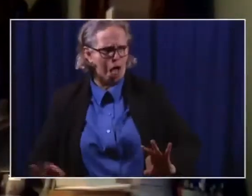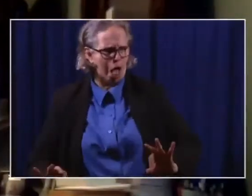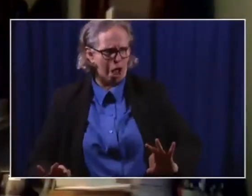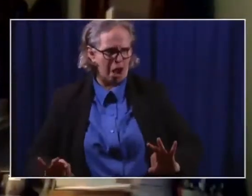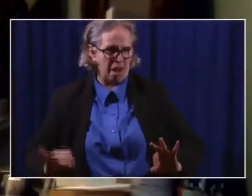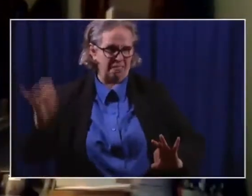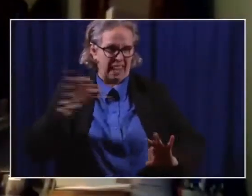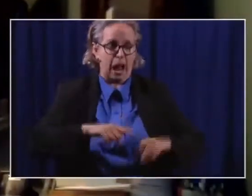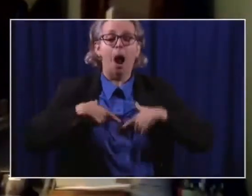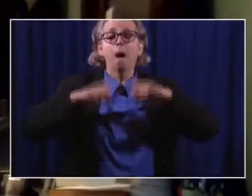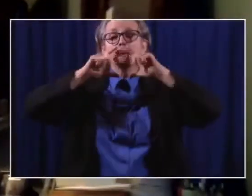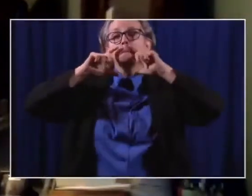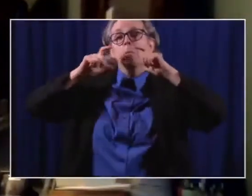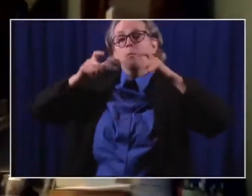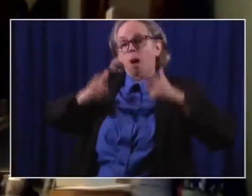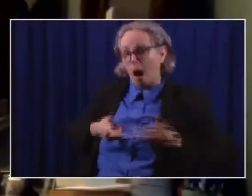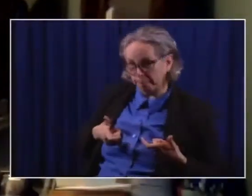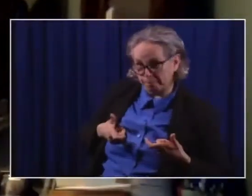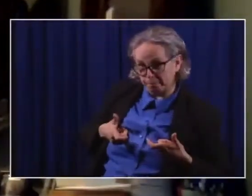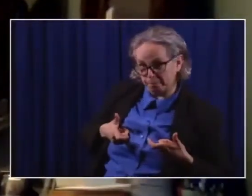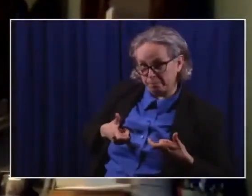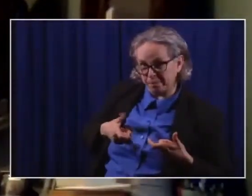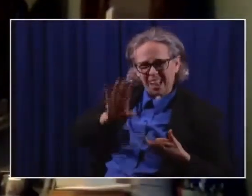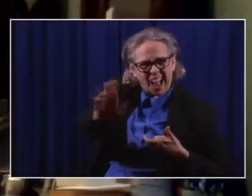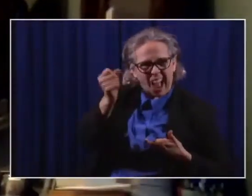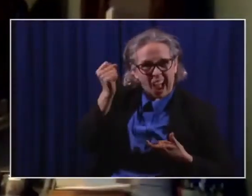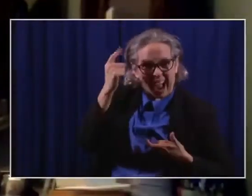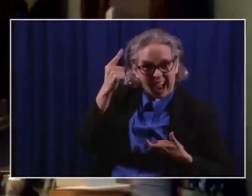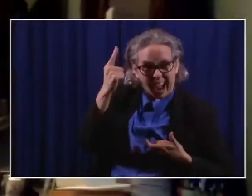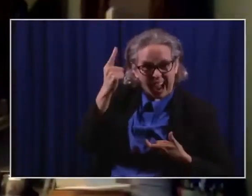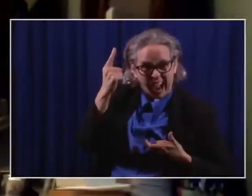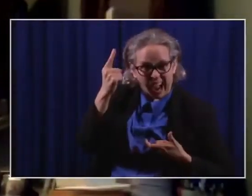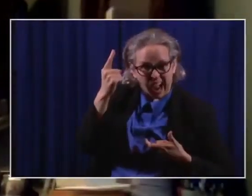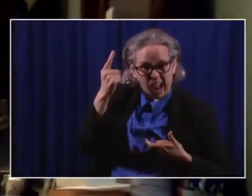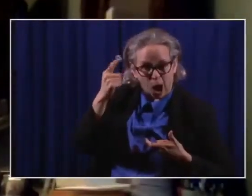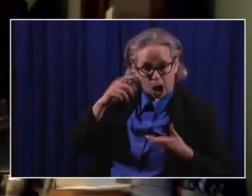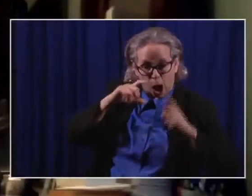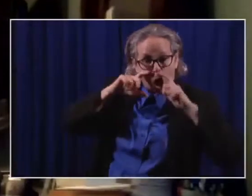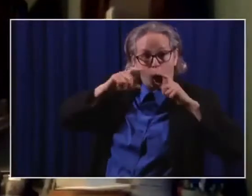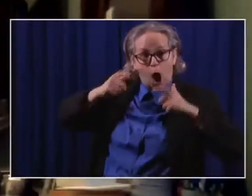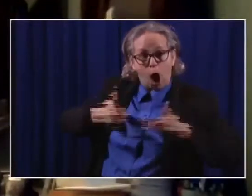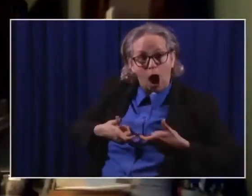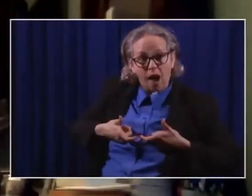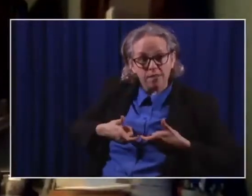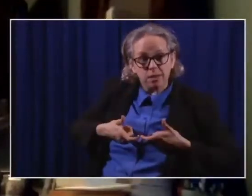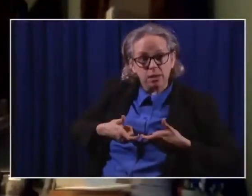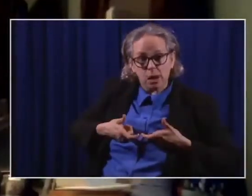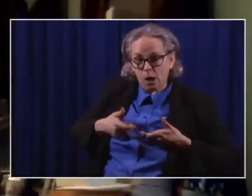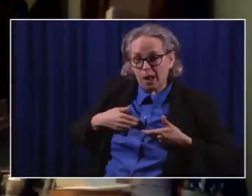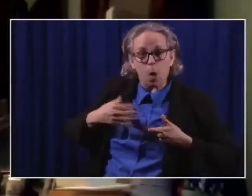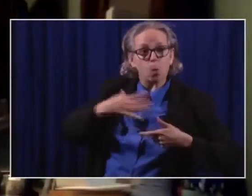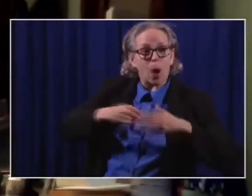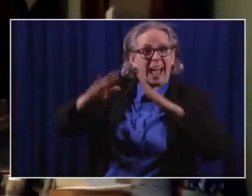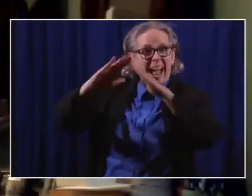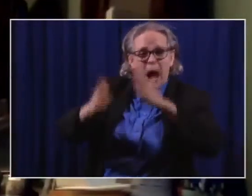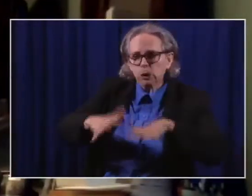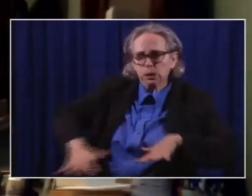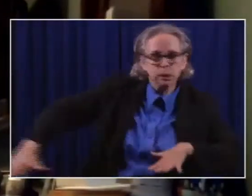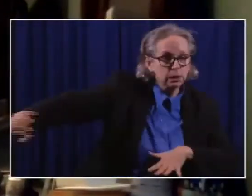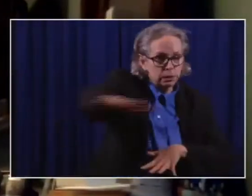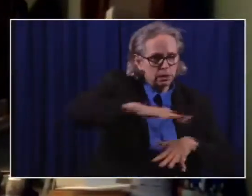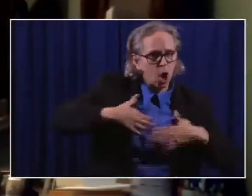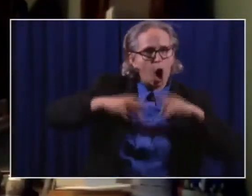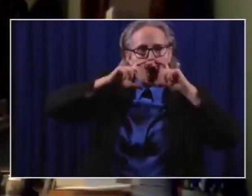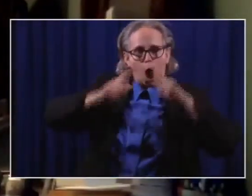left it off. But only for the time that I was inside those gates. As soon as I left to walk back to my hotel, I put my mask back on